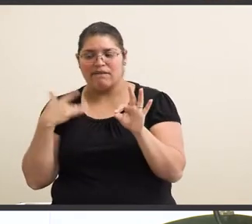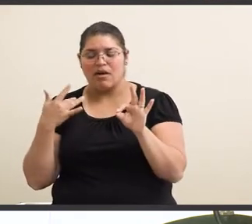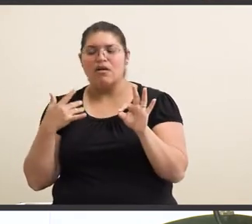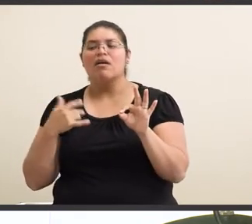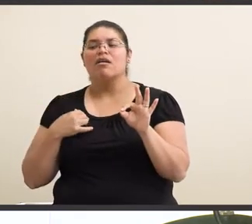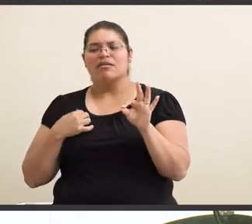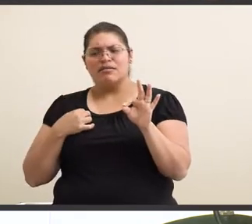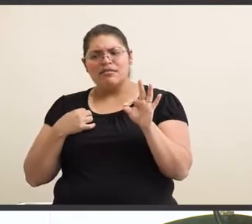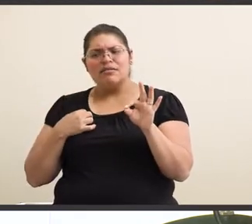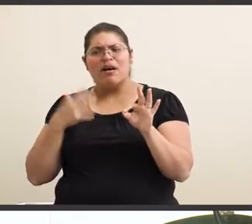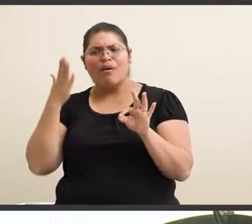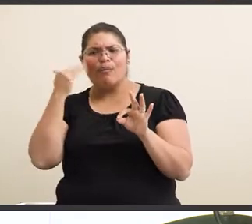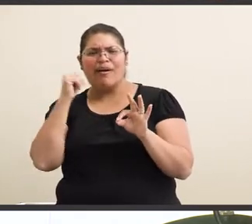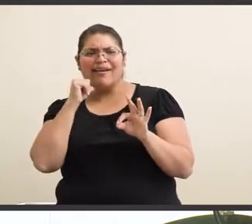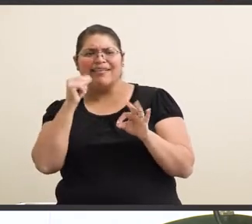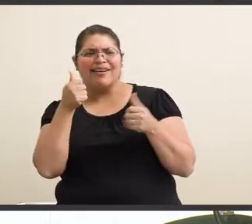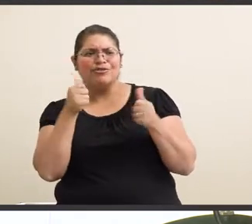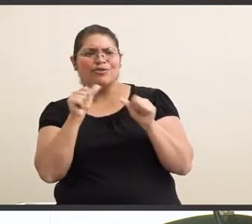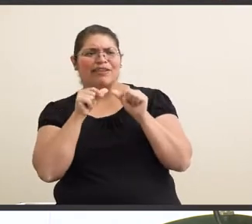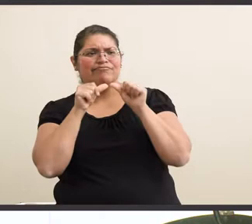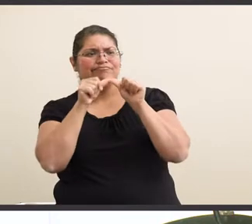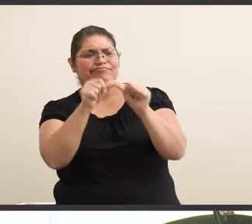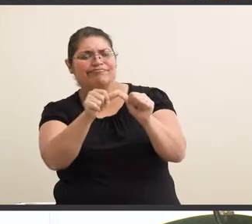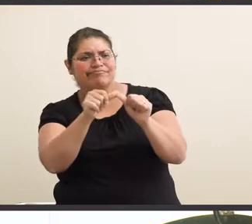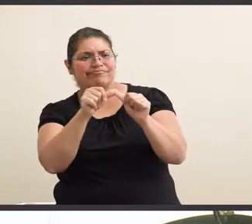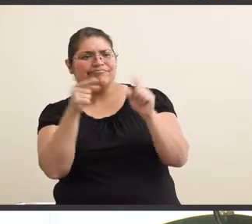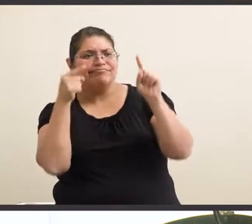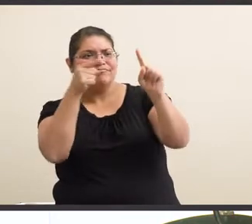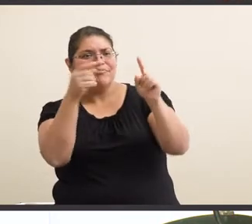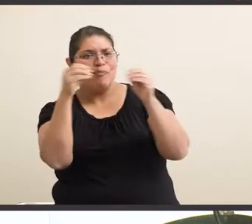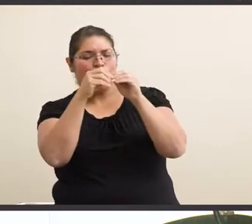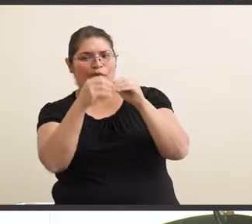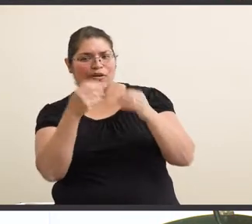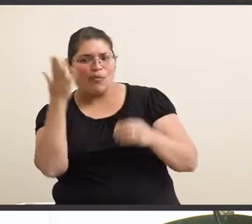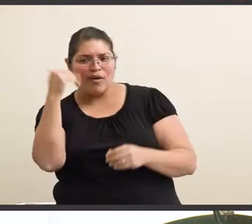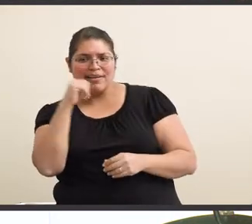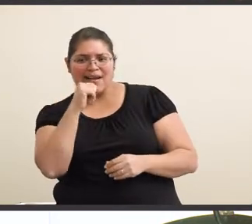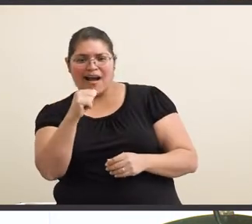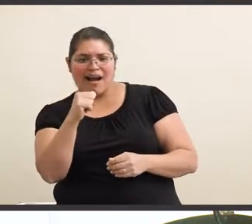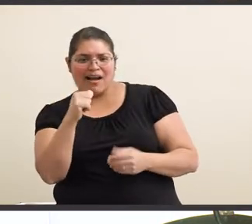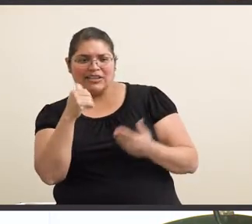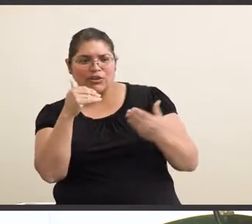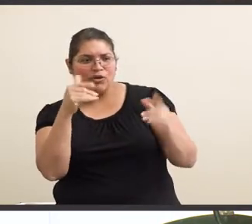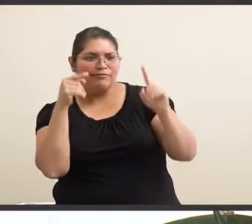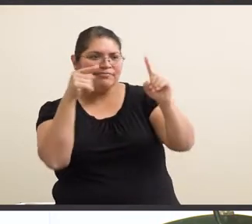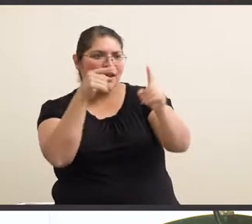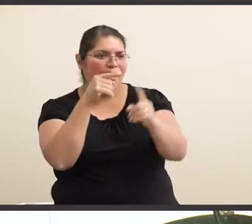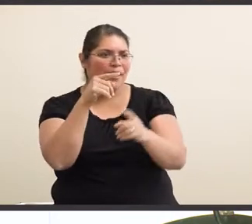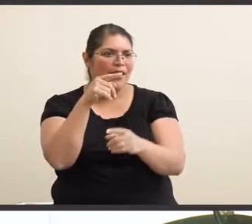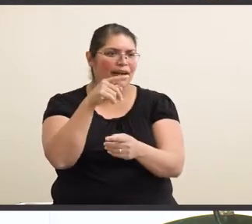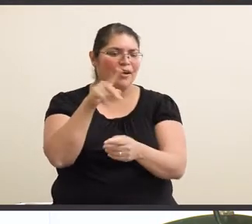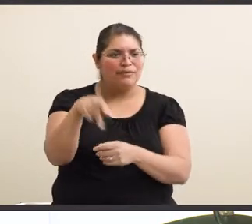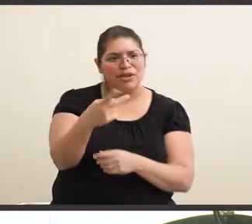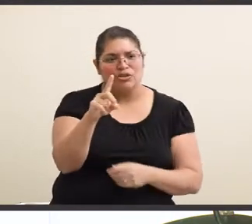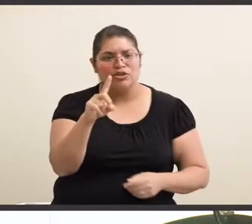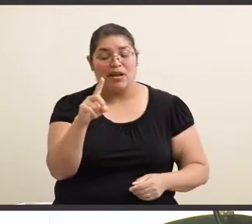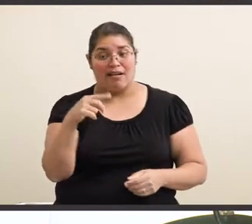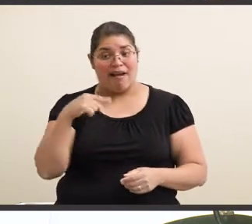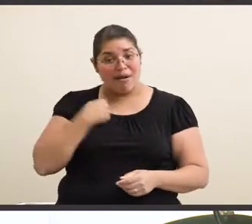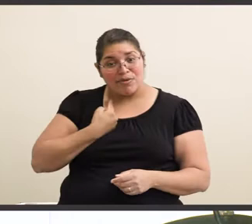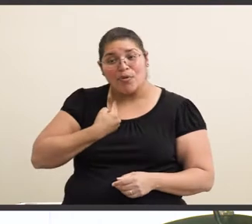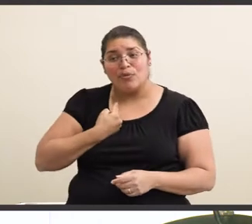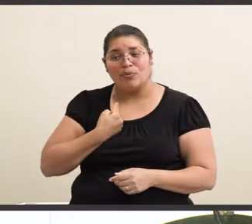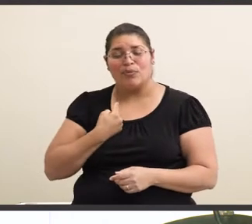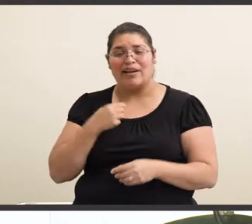felt like, why not try to pursue something more? Why not go and pursue my bachelor's? And as far as I know, I'm the only